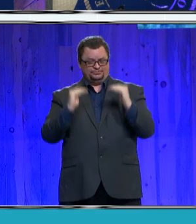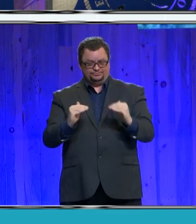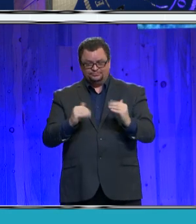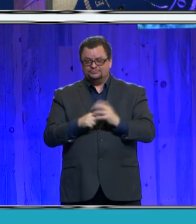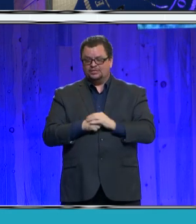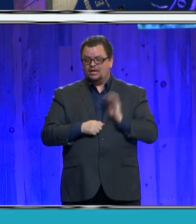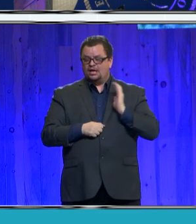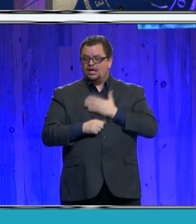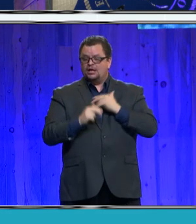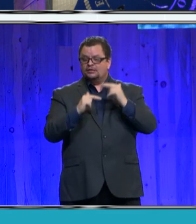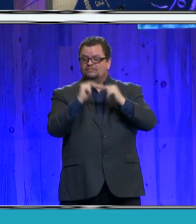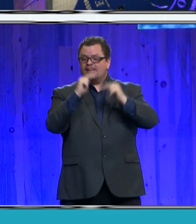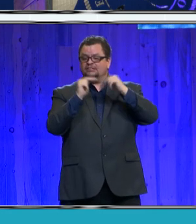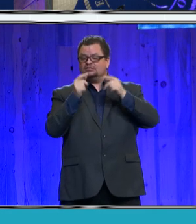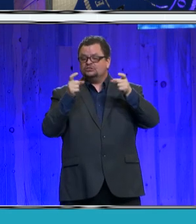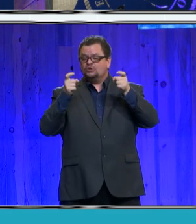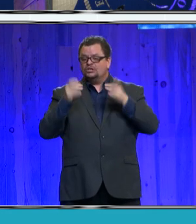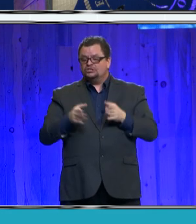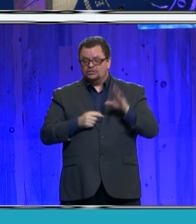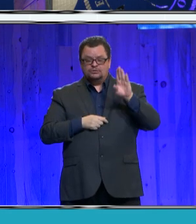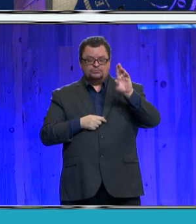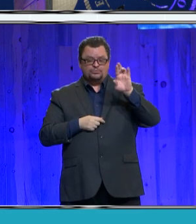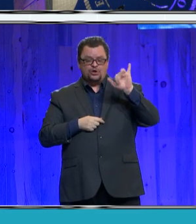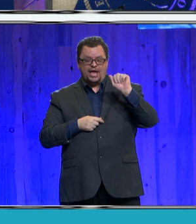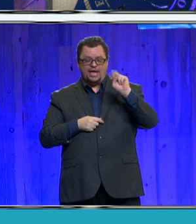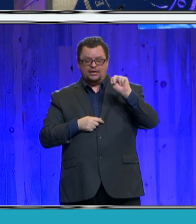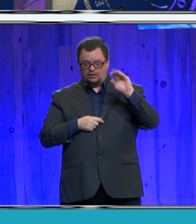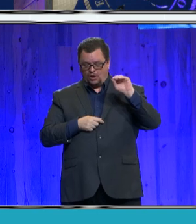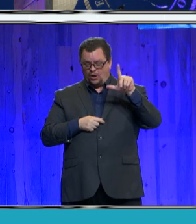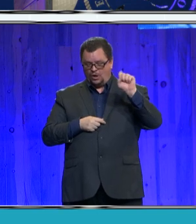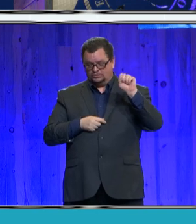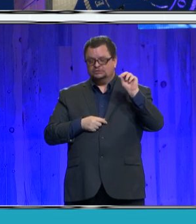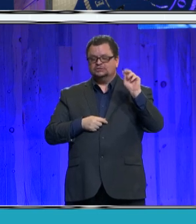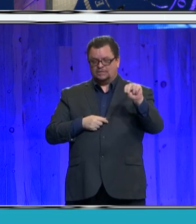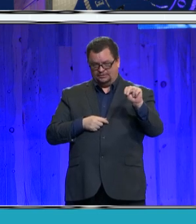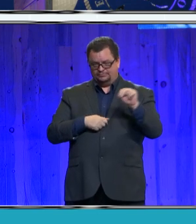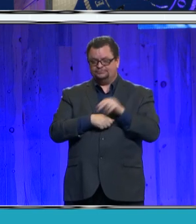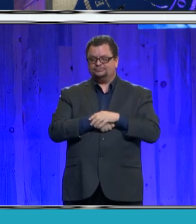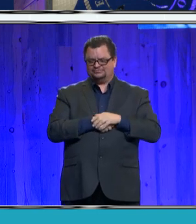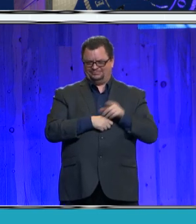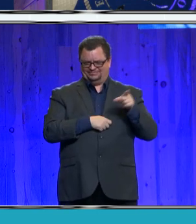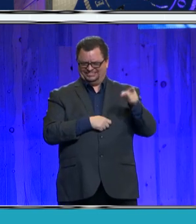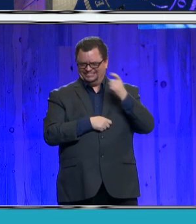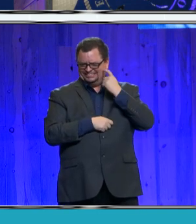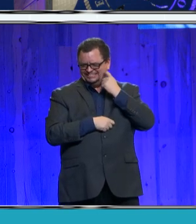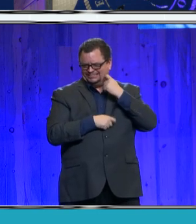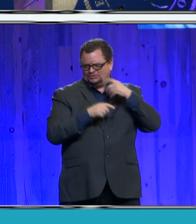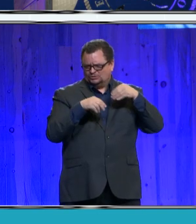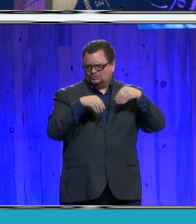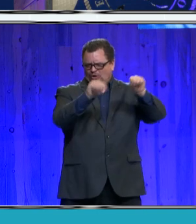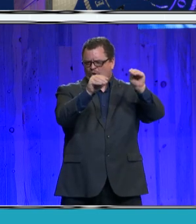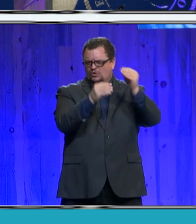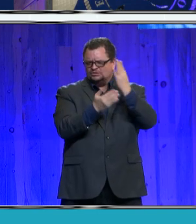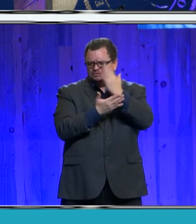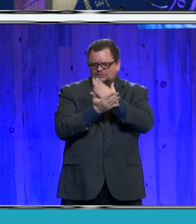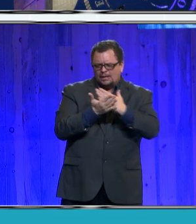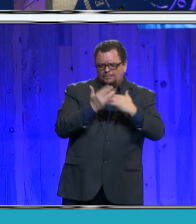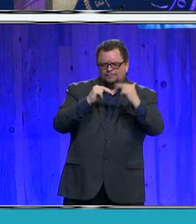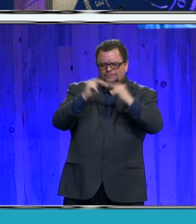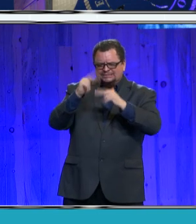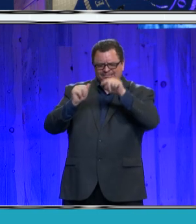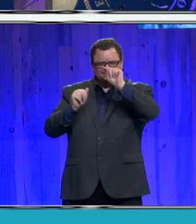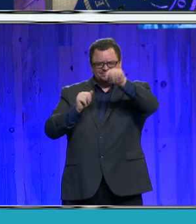Brian Olson, and his team, we recently sold several of our underutilized properties, putting them back into commercial